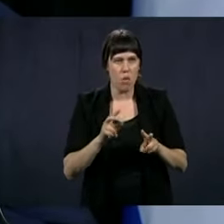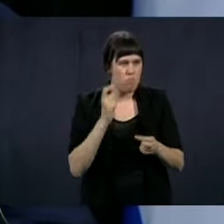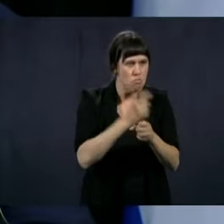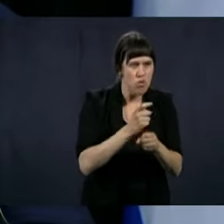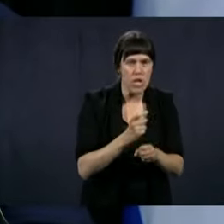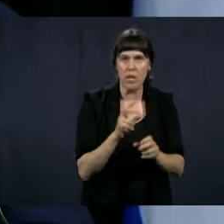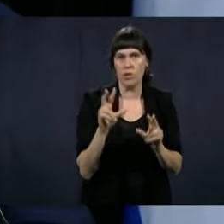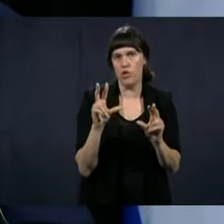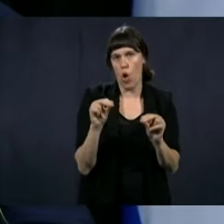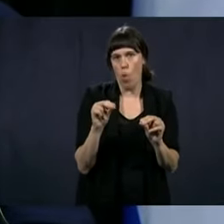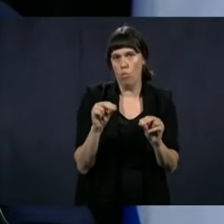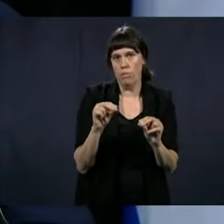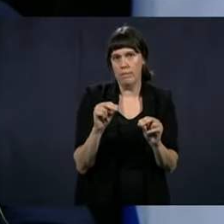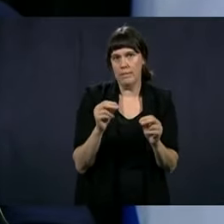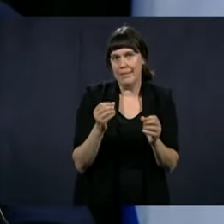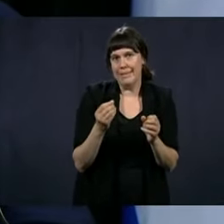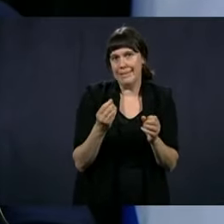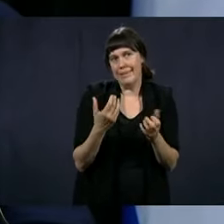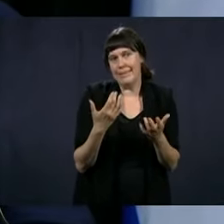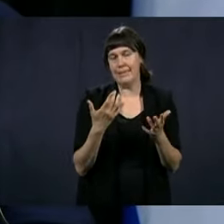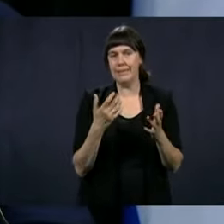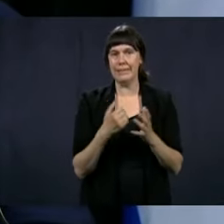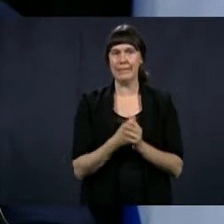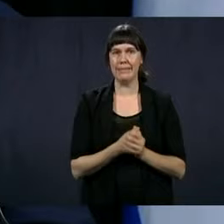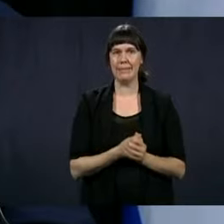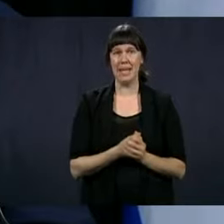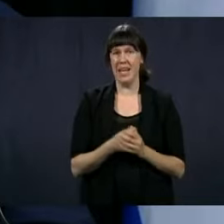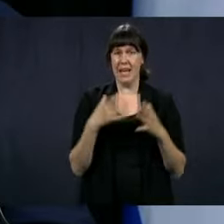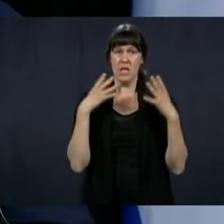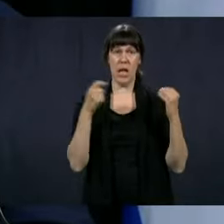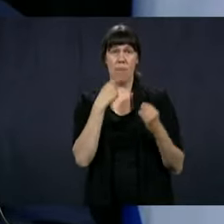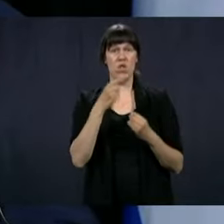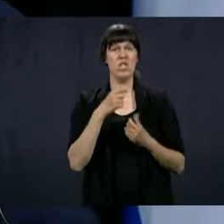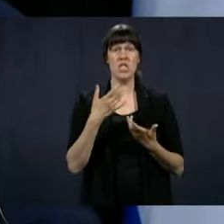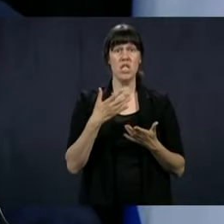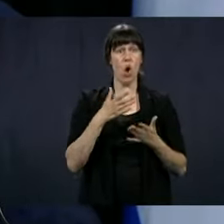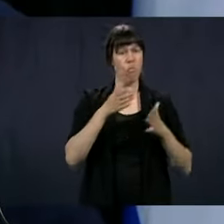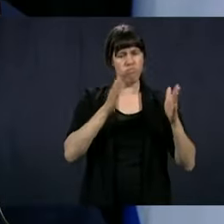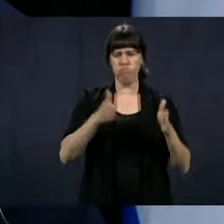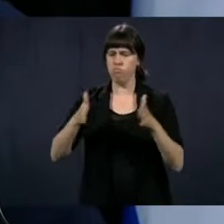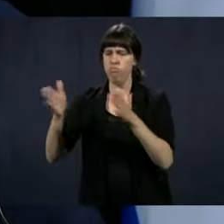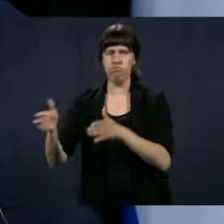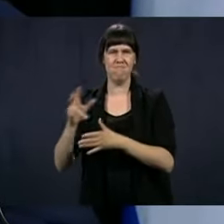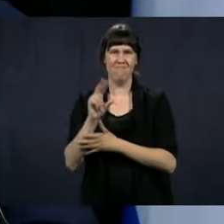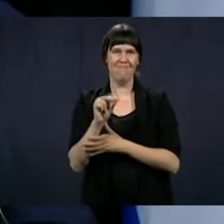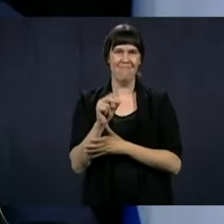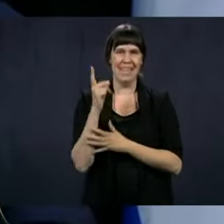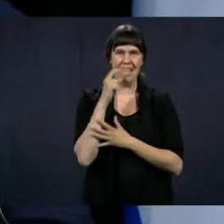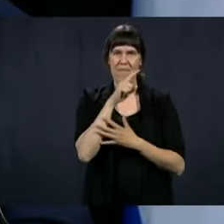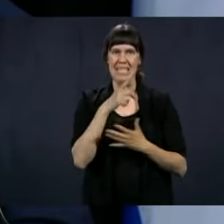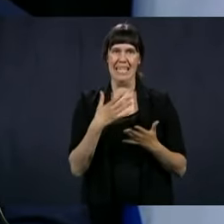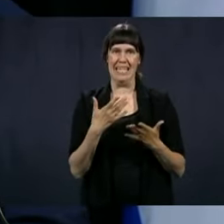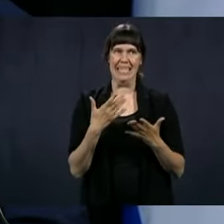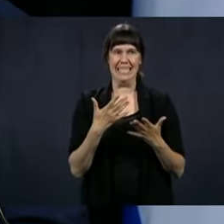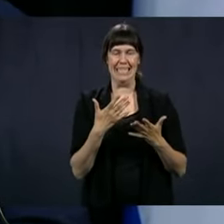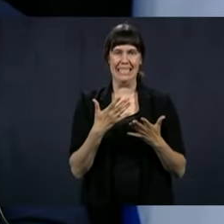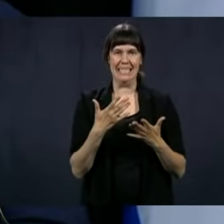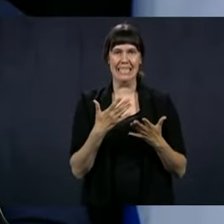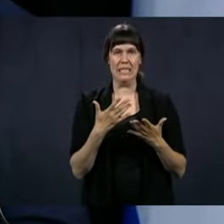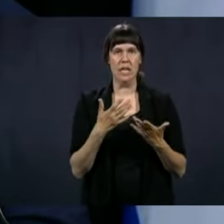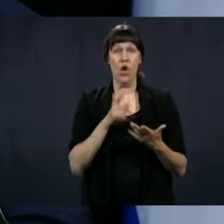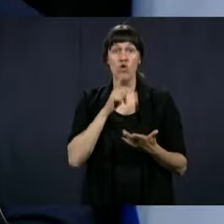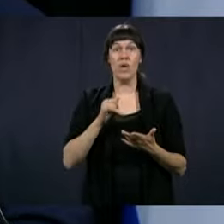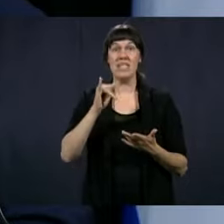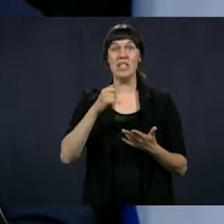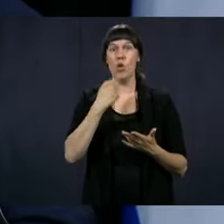not simple because a guideline is like, you know, go, we're all back to normal like usual. If we say that,